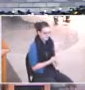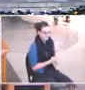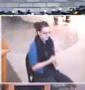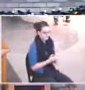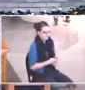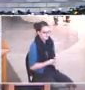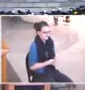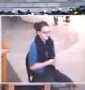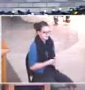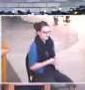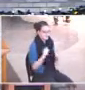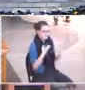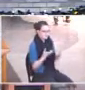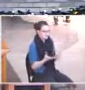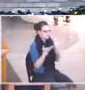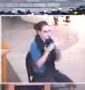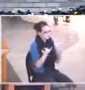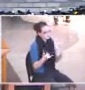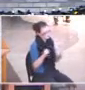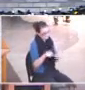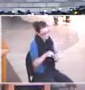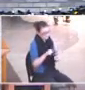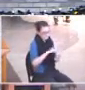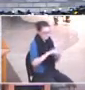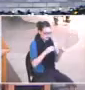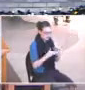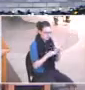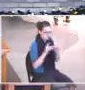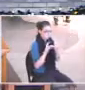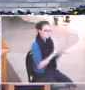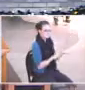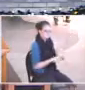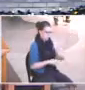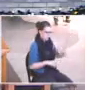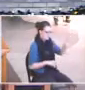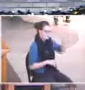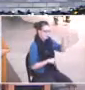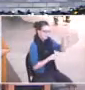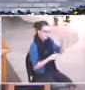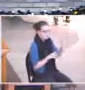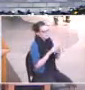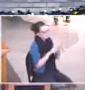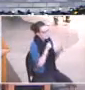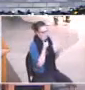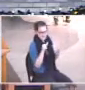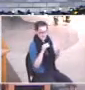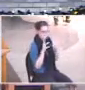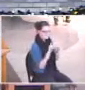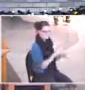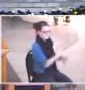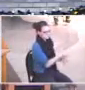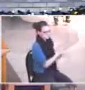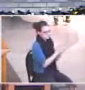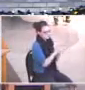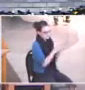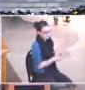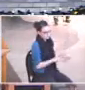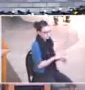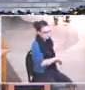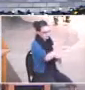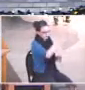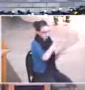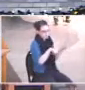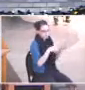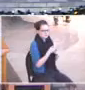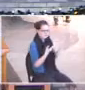today that yes, this is a story about growing up, but it's not about Jesus growing up. It's